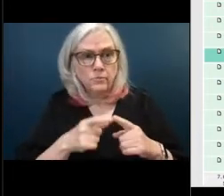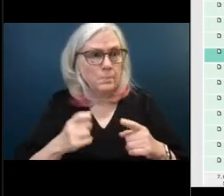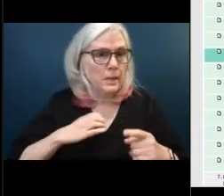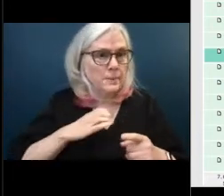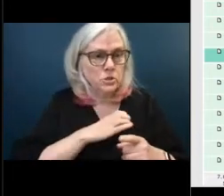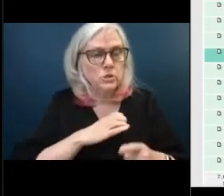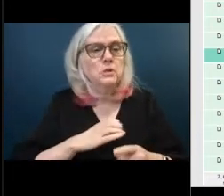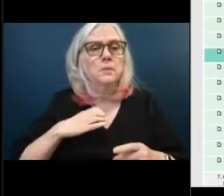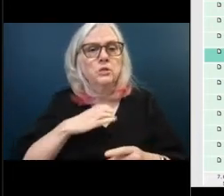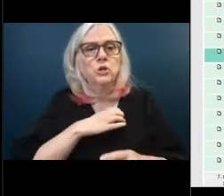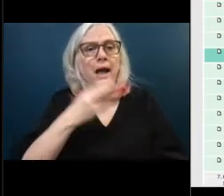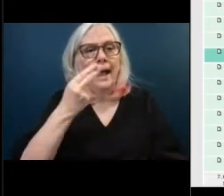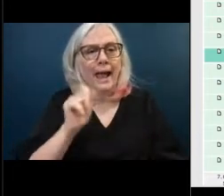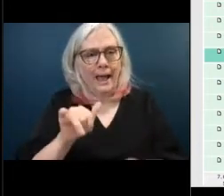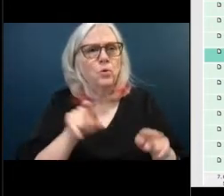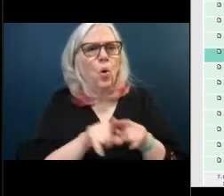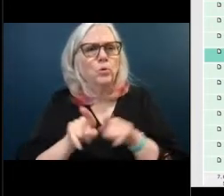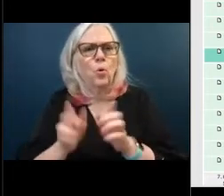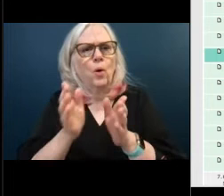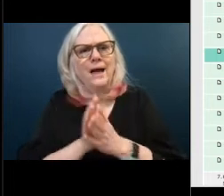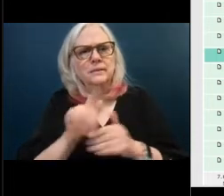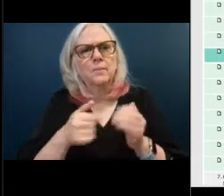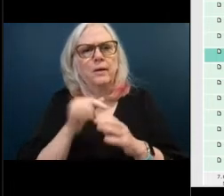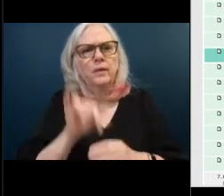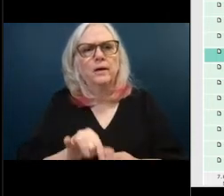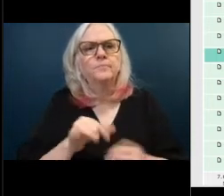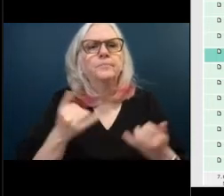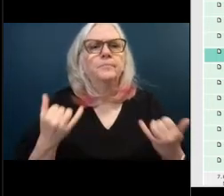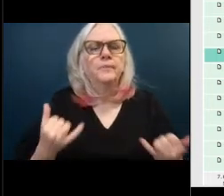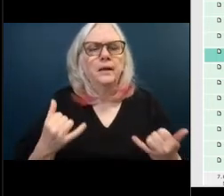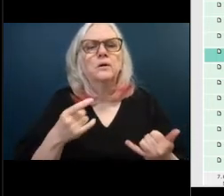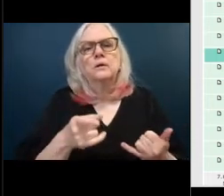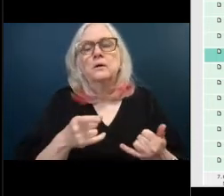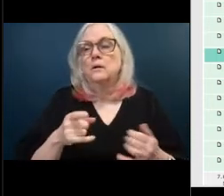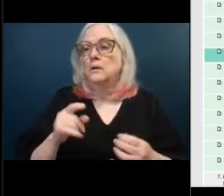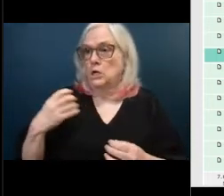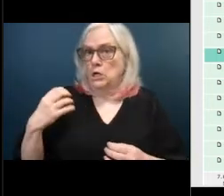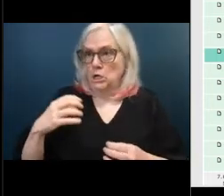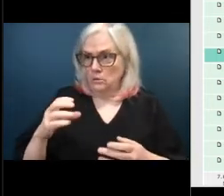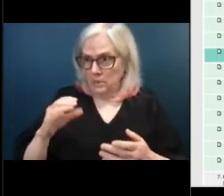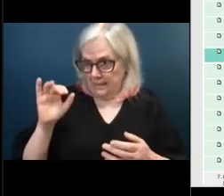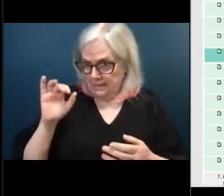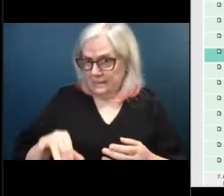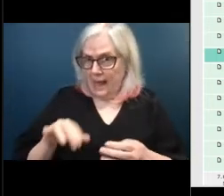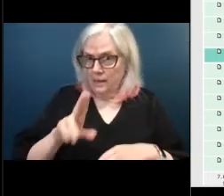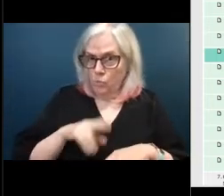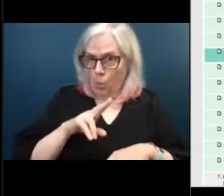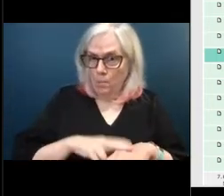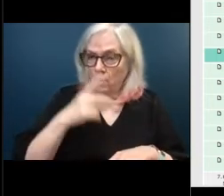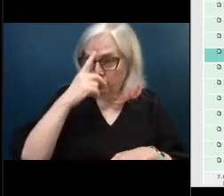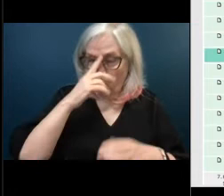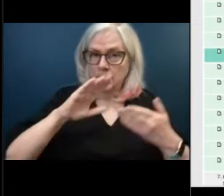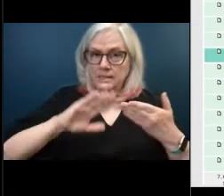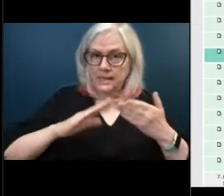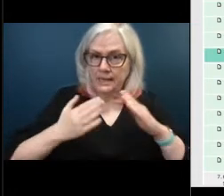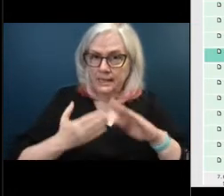item all right yes uh chief is this the norm for cities to outsource to um